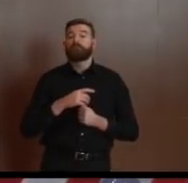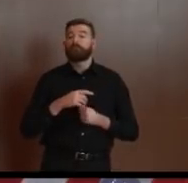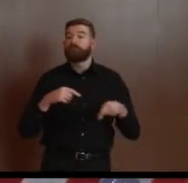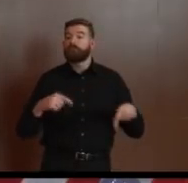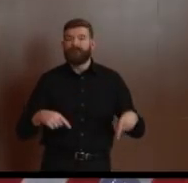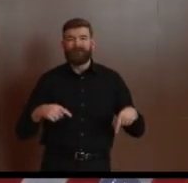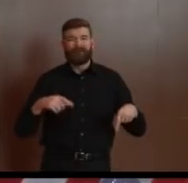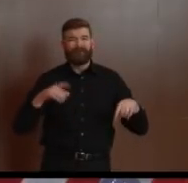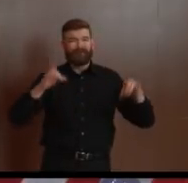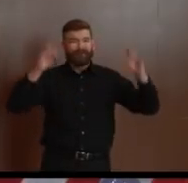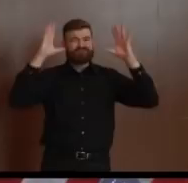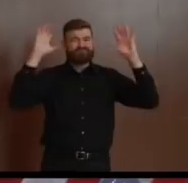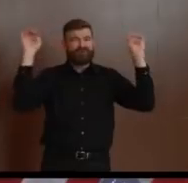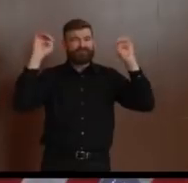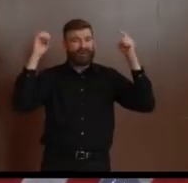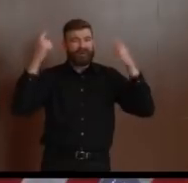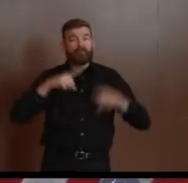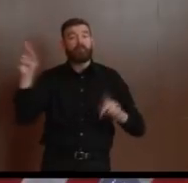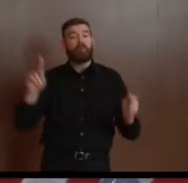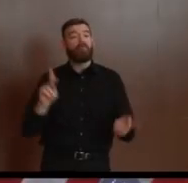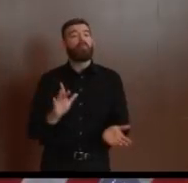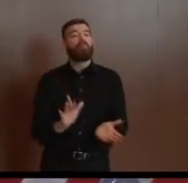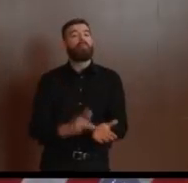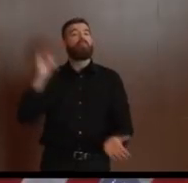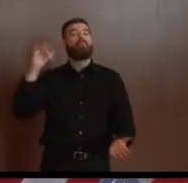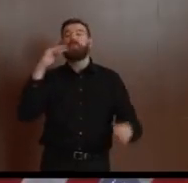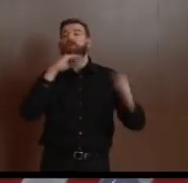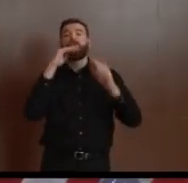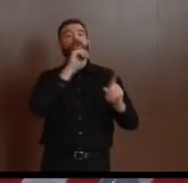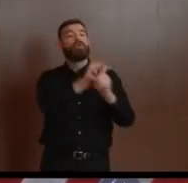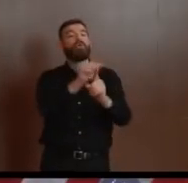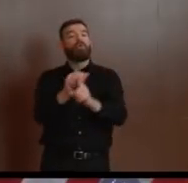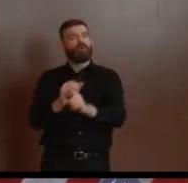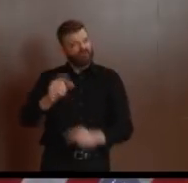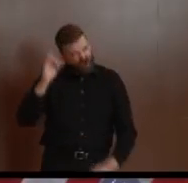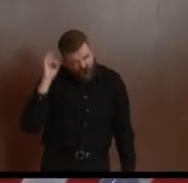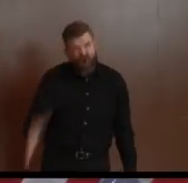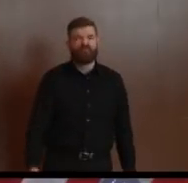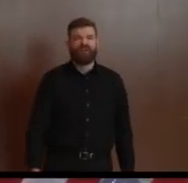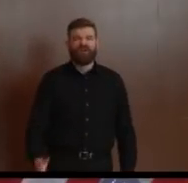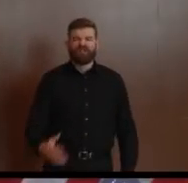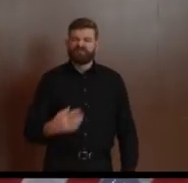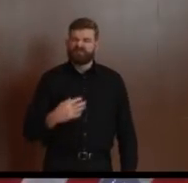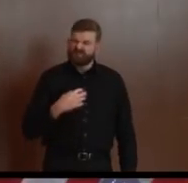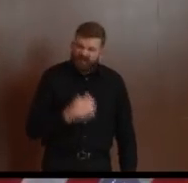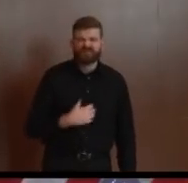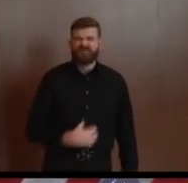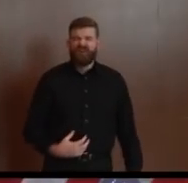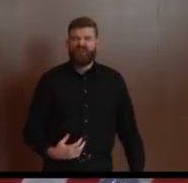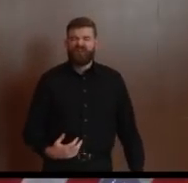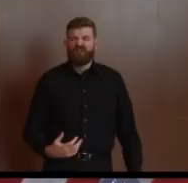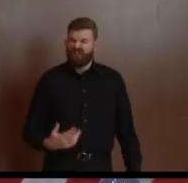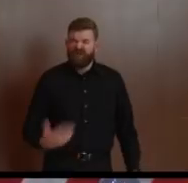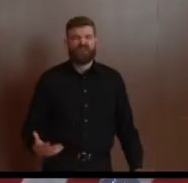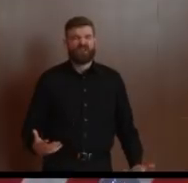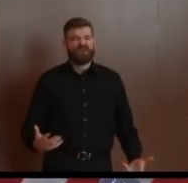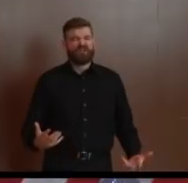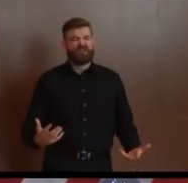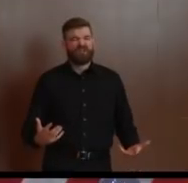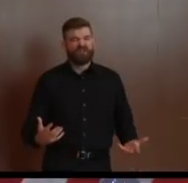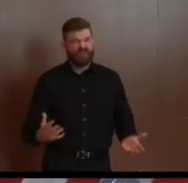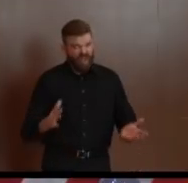you're price gouging or you view this as an excuse to pursue racist behavior